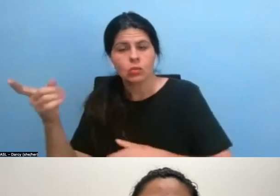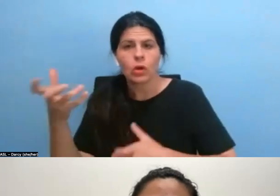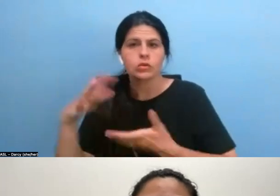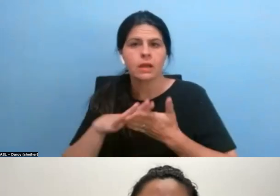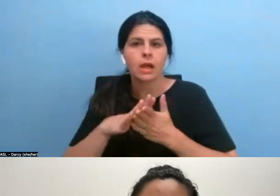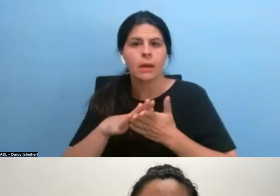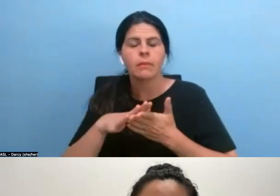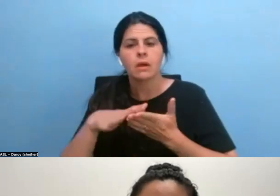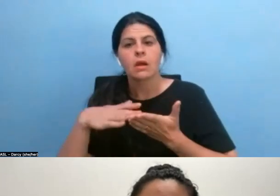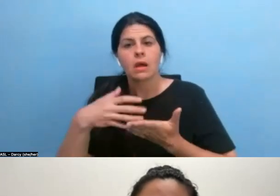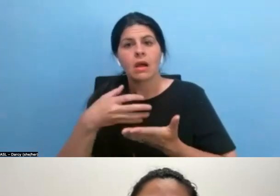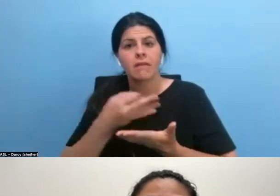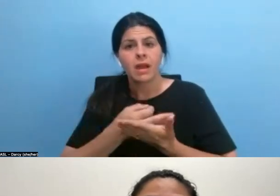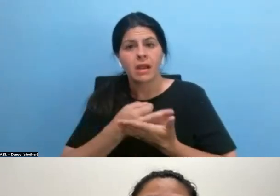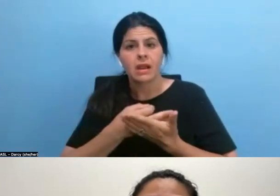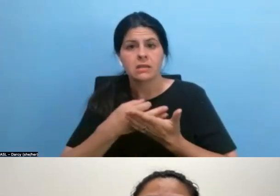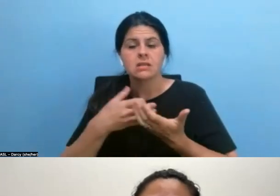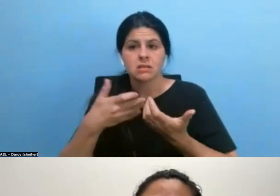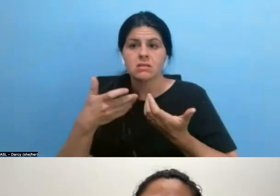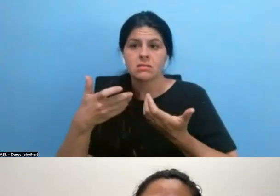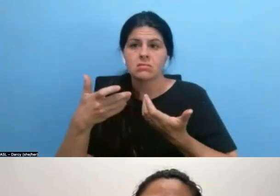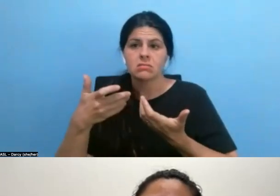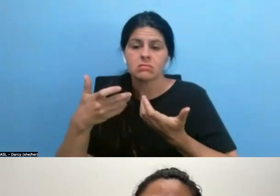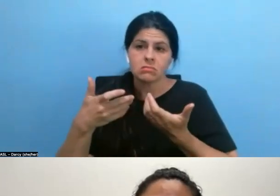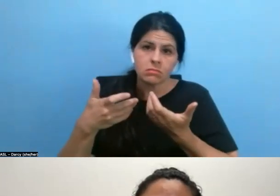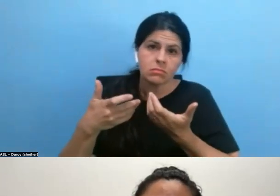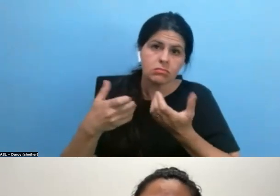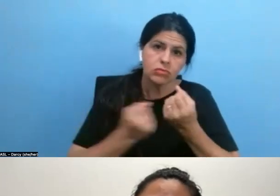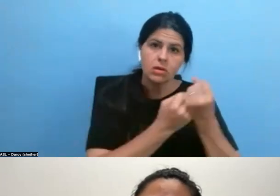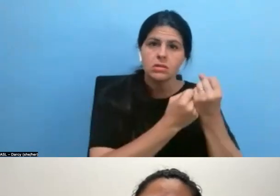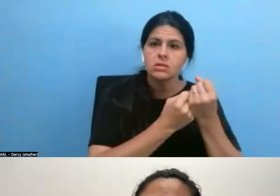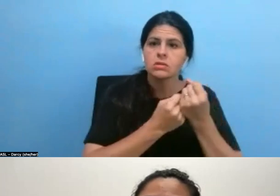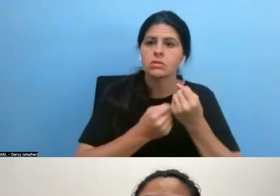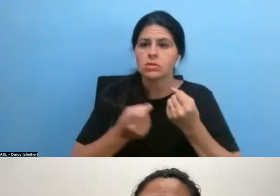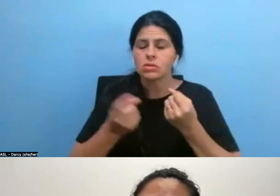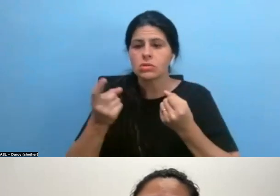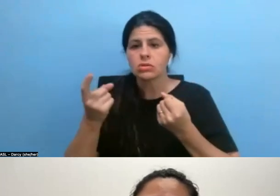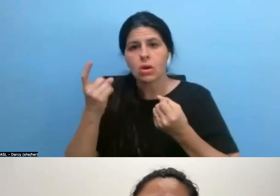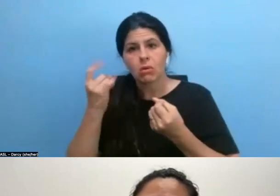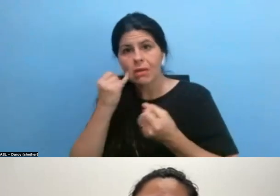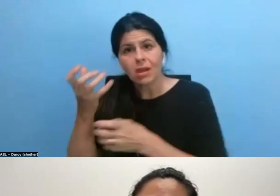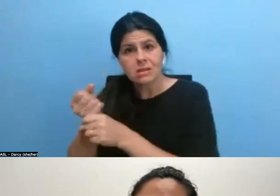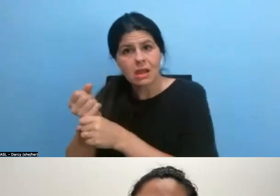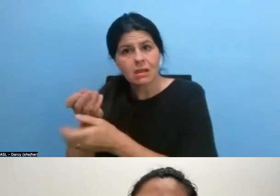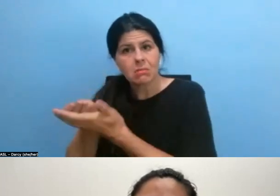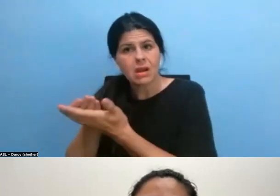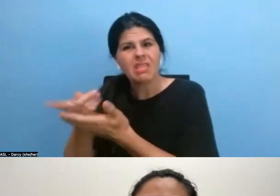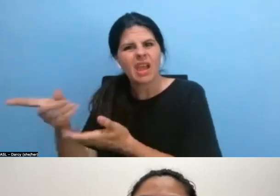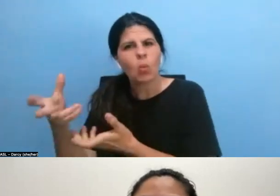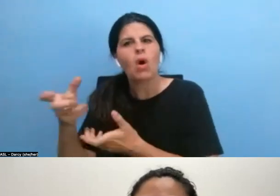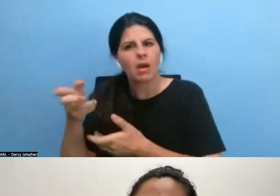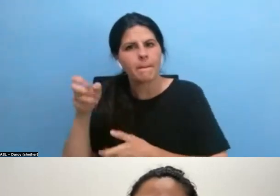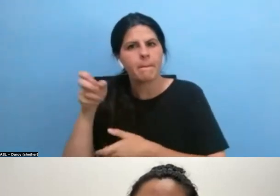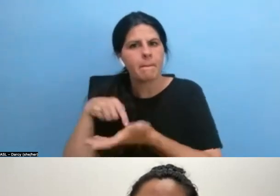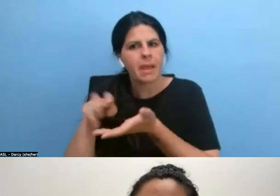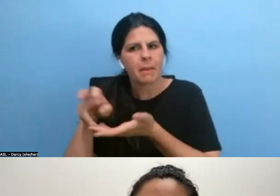IP and net profits of the film. Will accepting money from them be perceived by the doc community as a compromise to the integrity of storytelling due